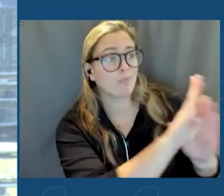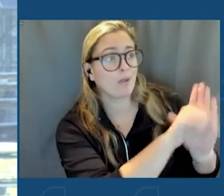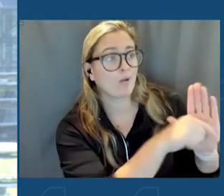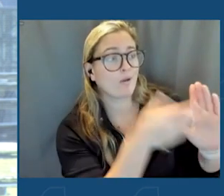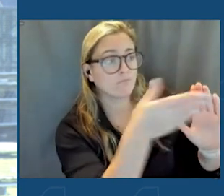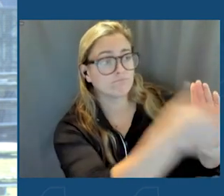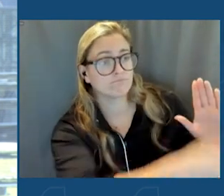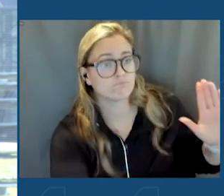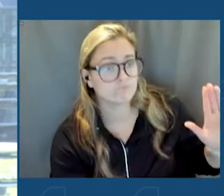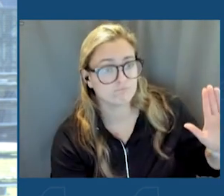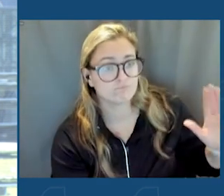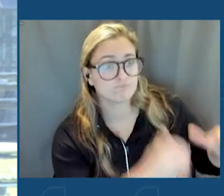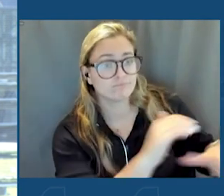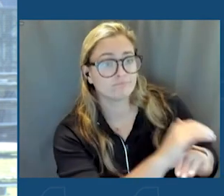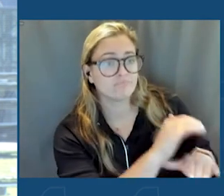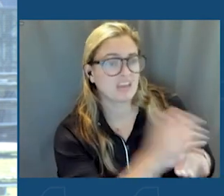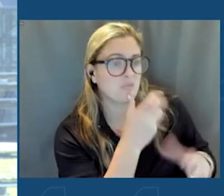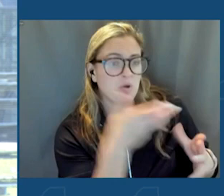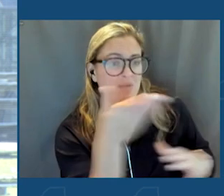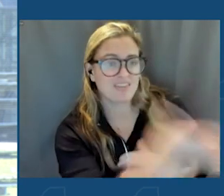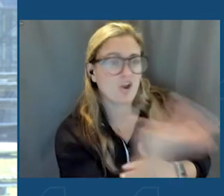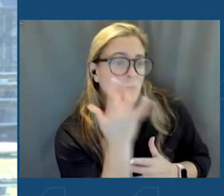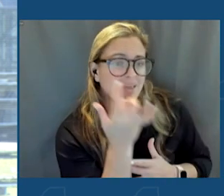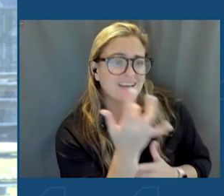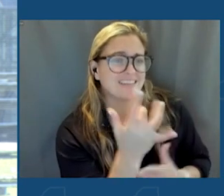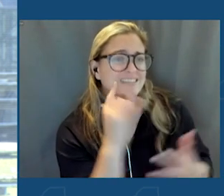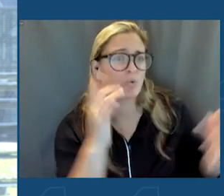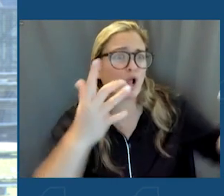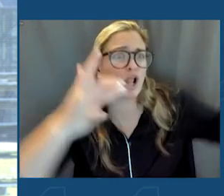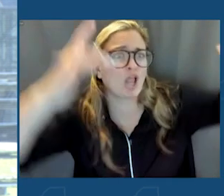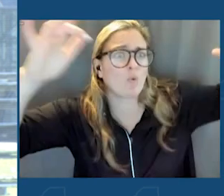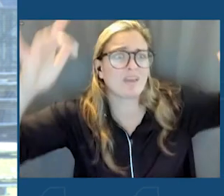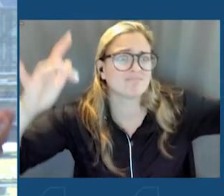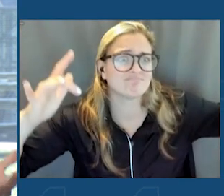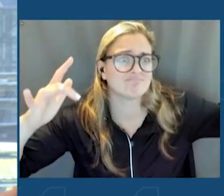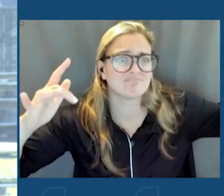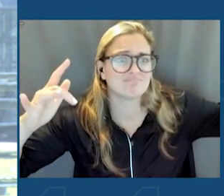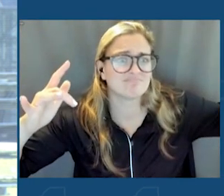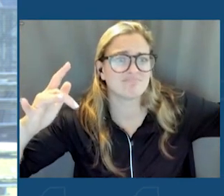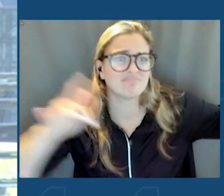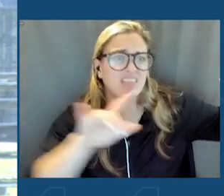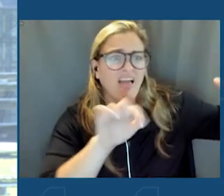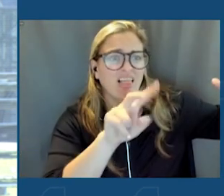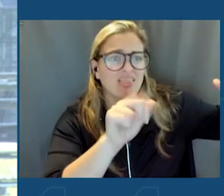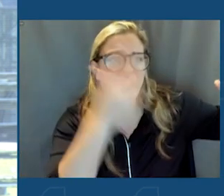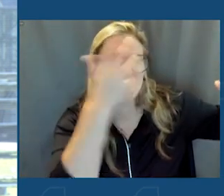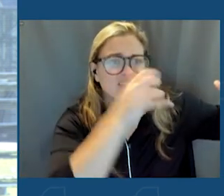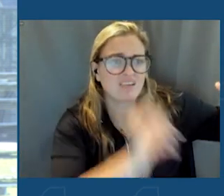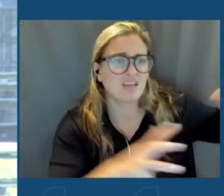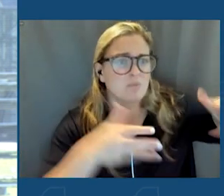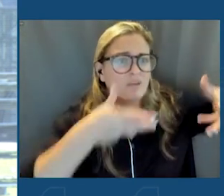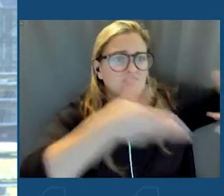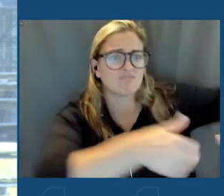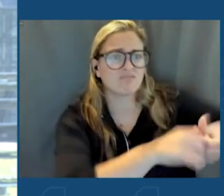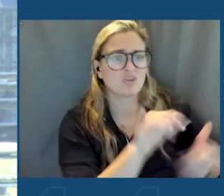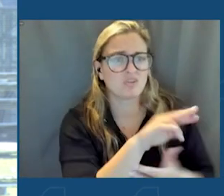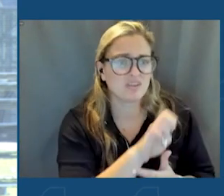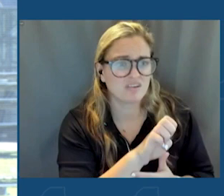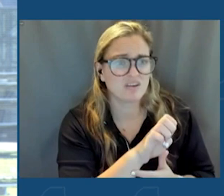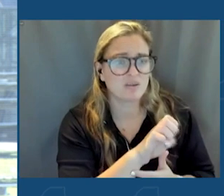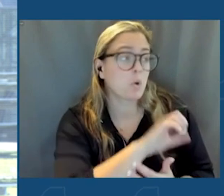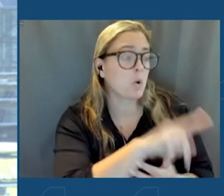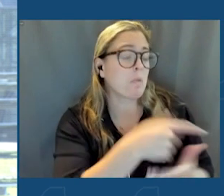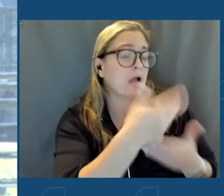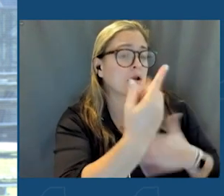you didn't want to be there at night because the sky was glowing with this, looked like molten lava being dumped into Lake Erie. And we'd go back again and swim the